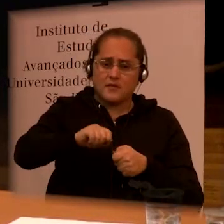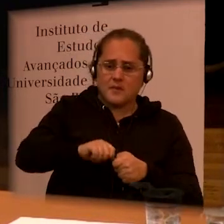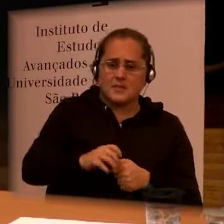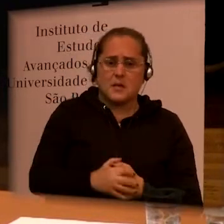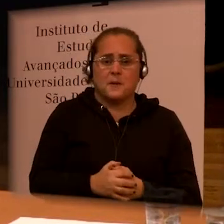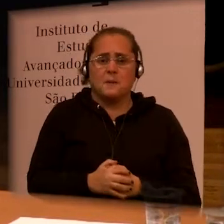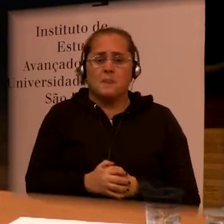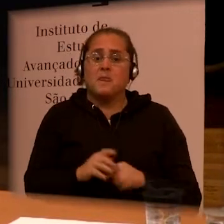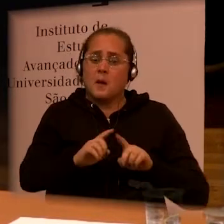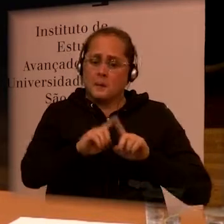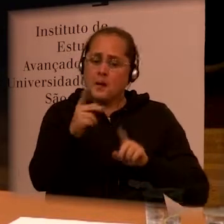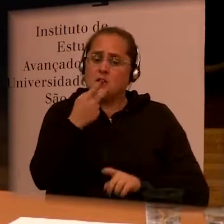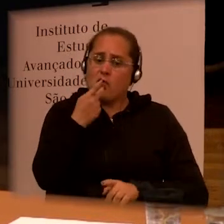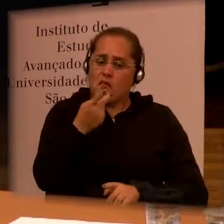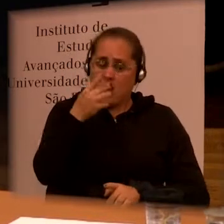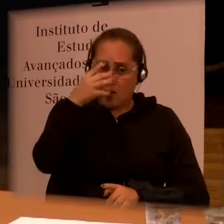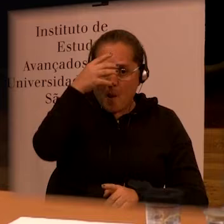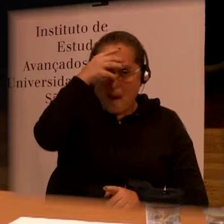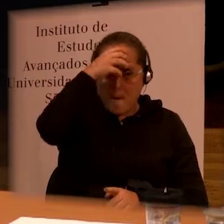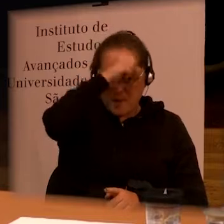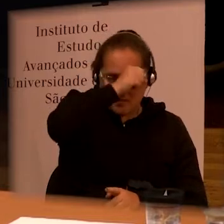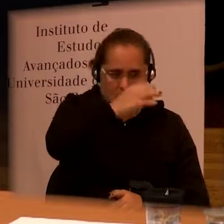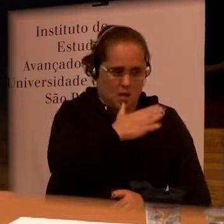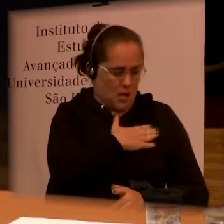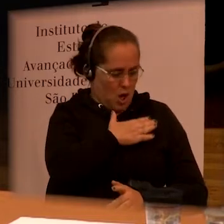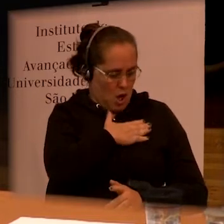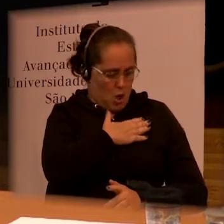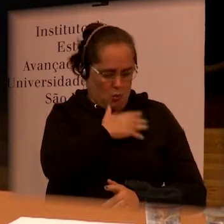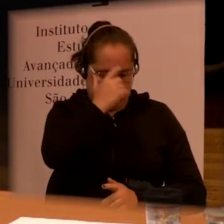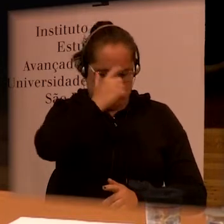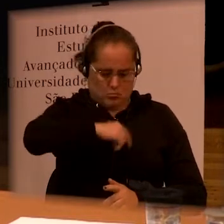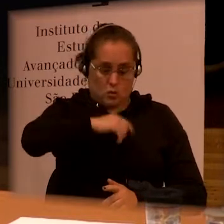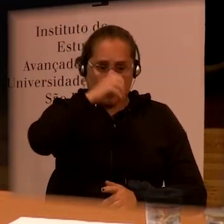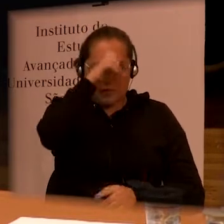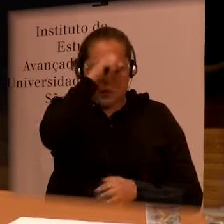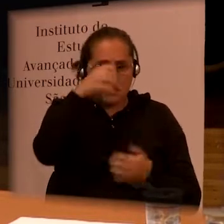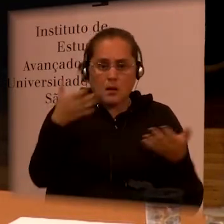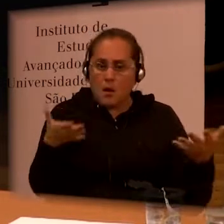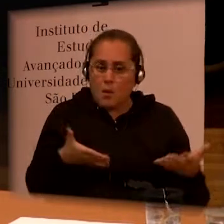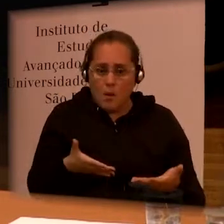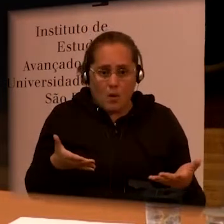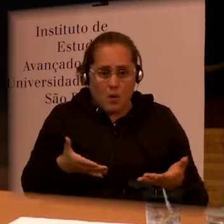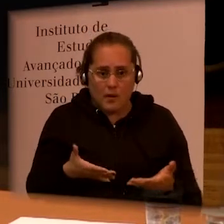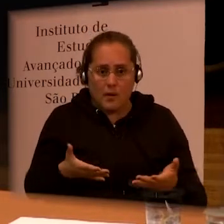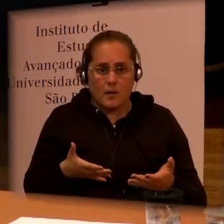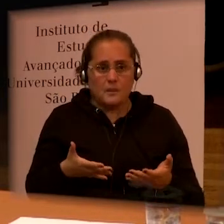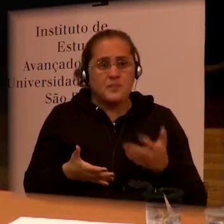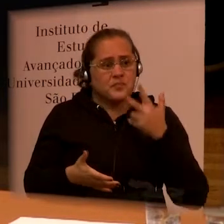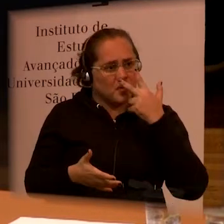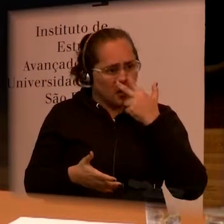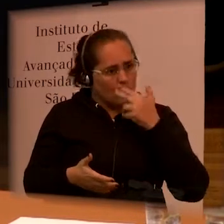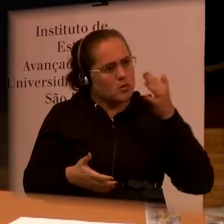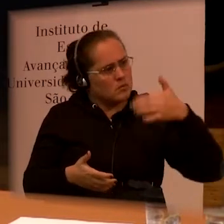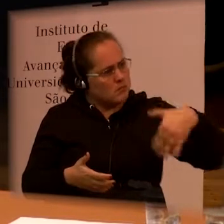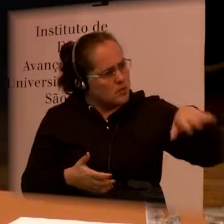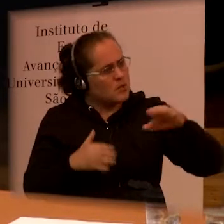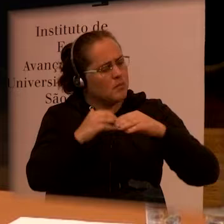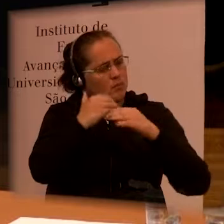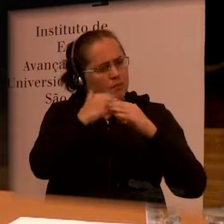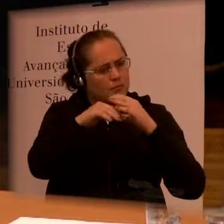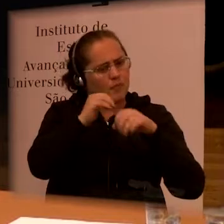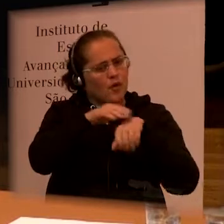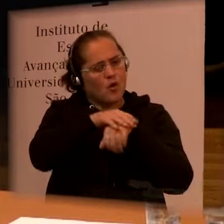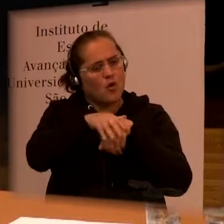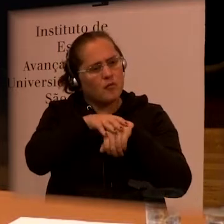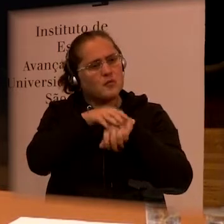from I'm learning and I think that there's we've been talking today about health systems